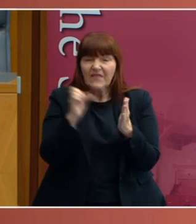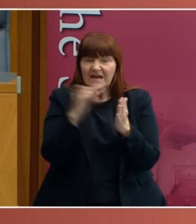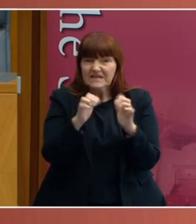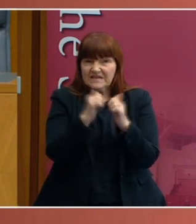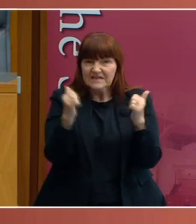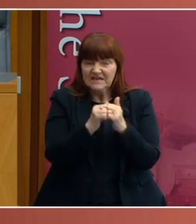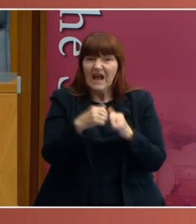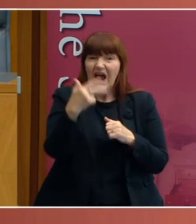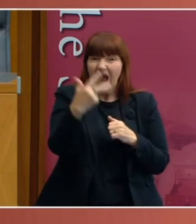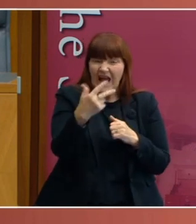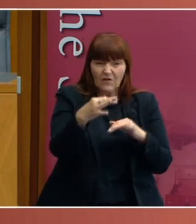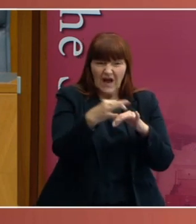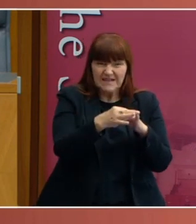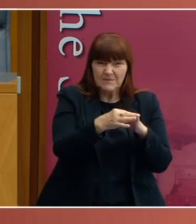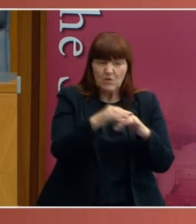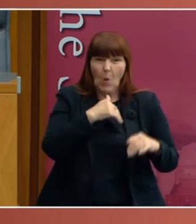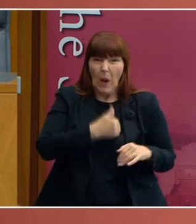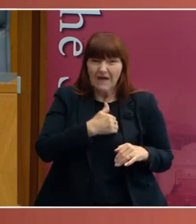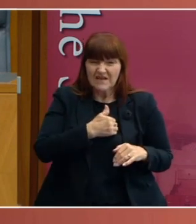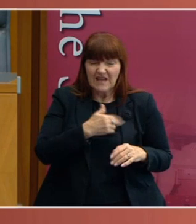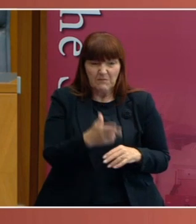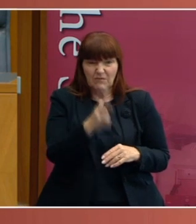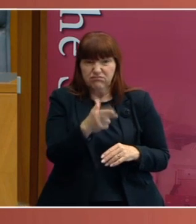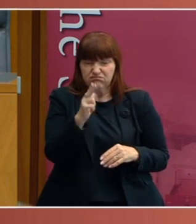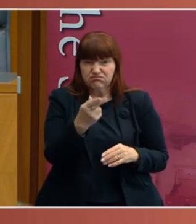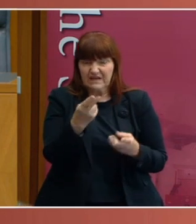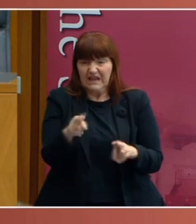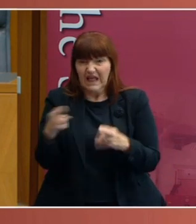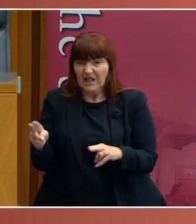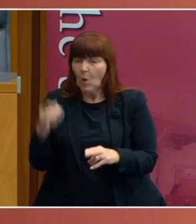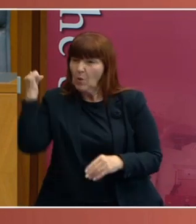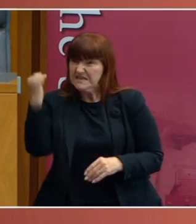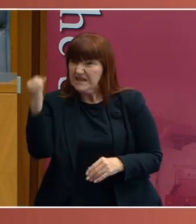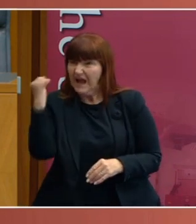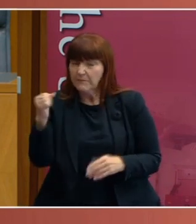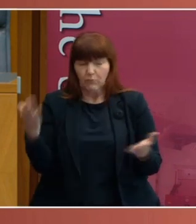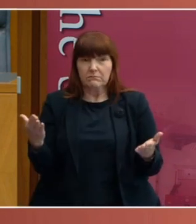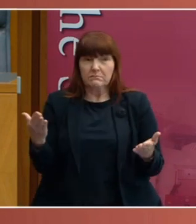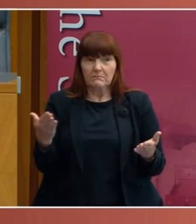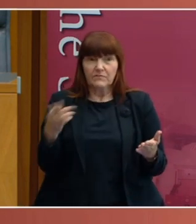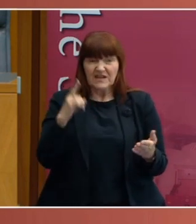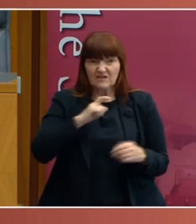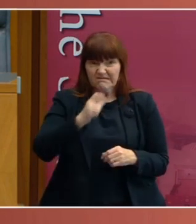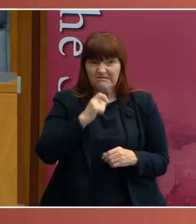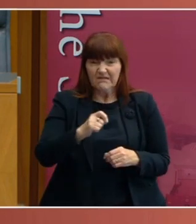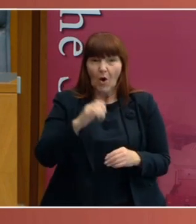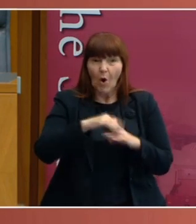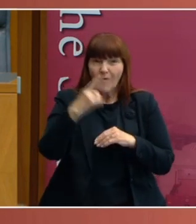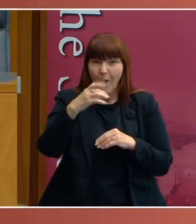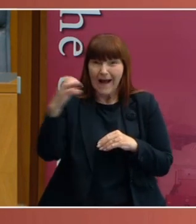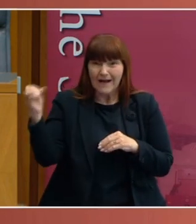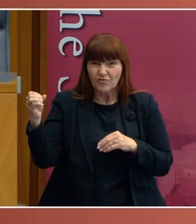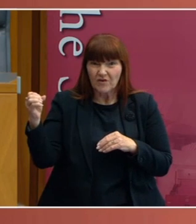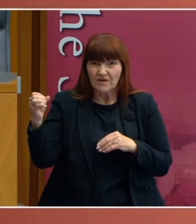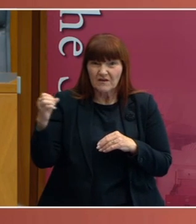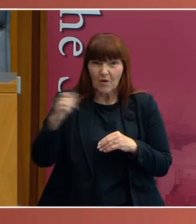lovers had been gunned down or stabbed to death. And she had more than a hundred convictions. Now, what we